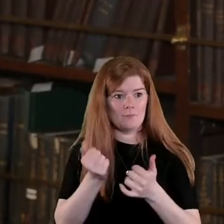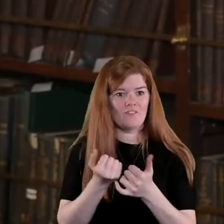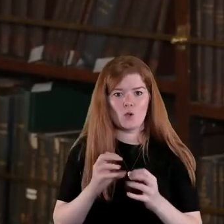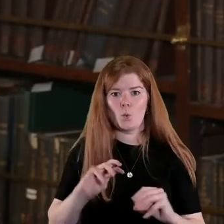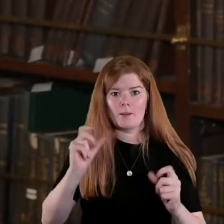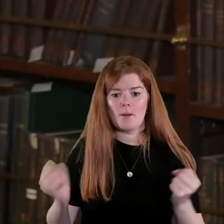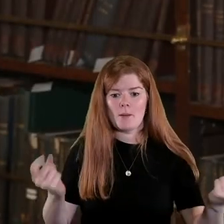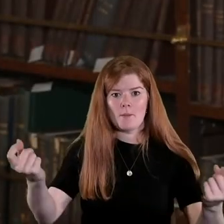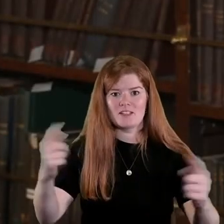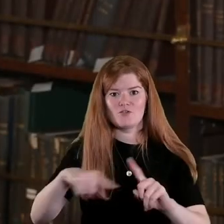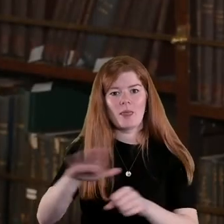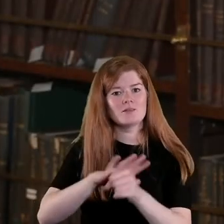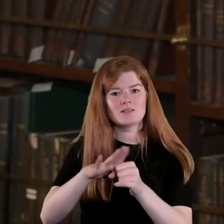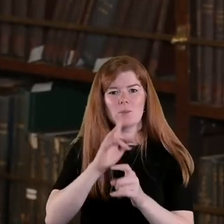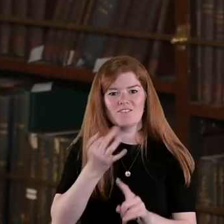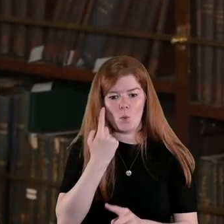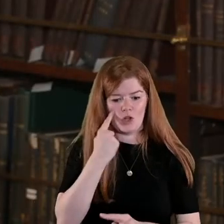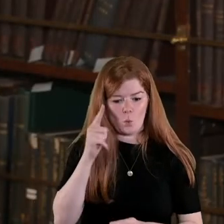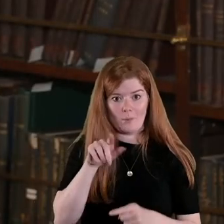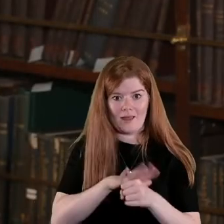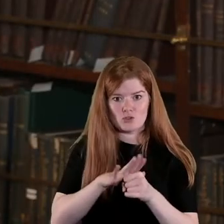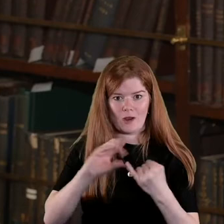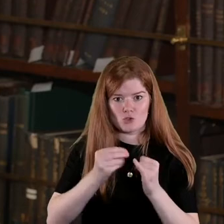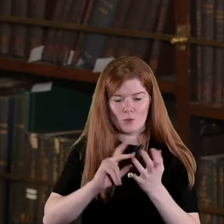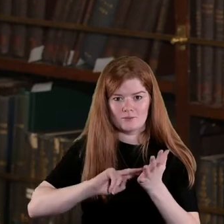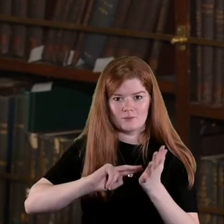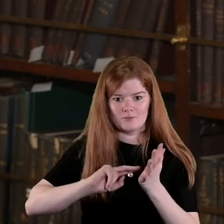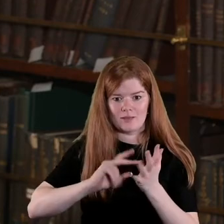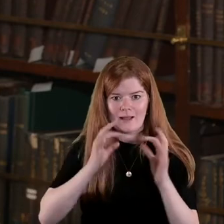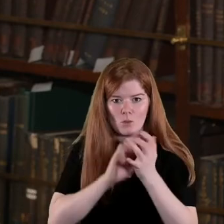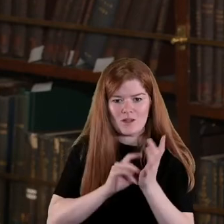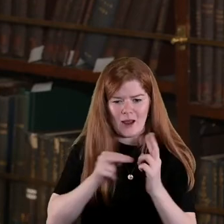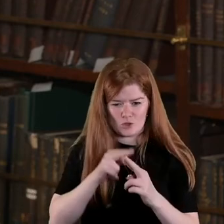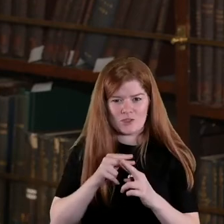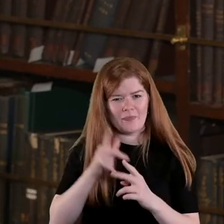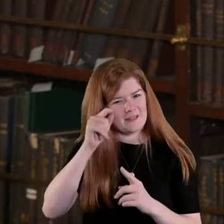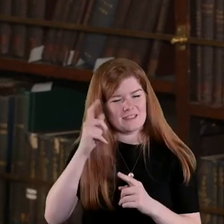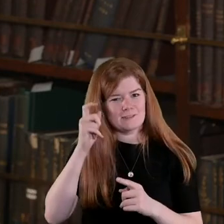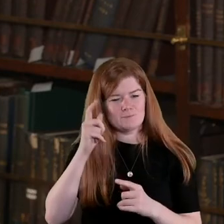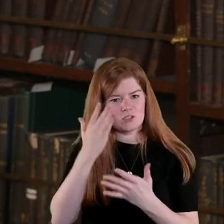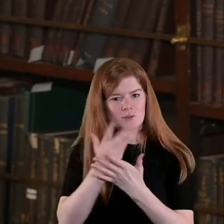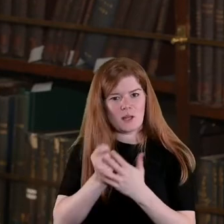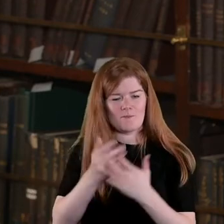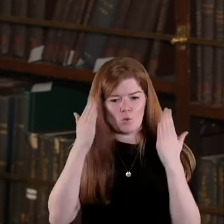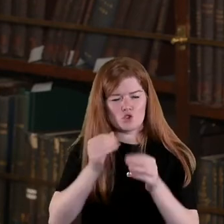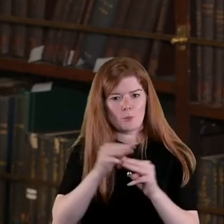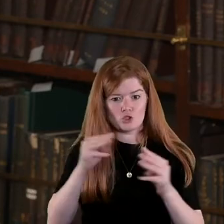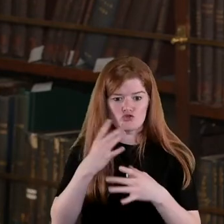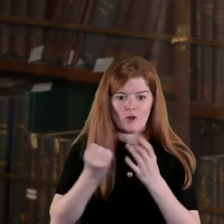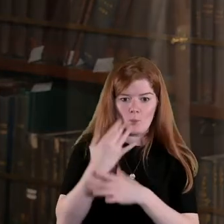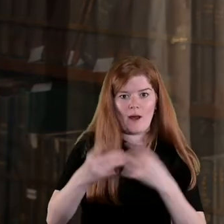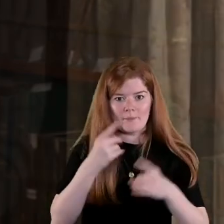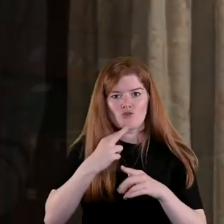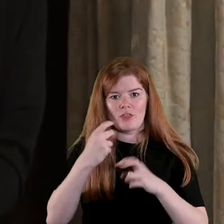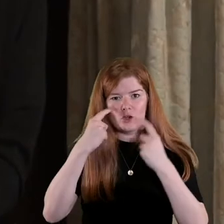and whereas if you're just looking at one place to sort of chart that I think you can get drawn into sort of describing what's happening rather than thinking about the broader